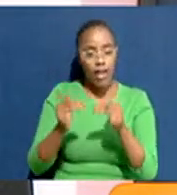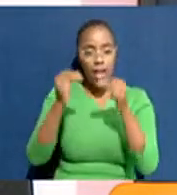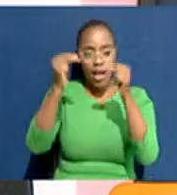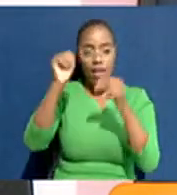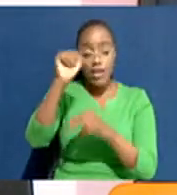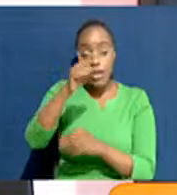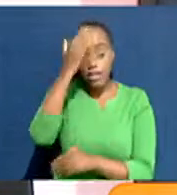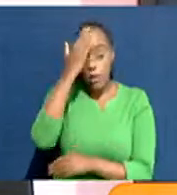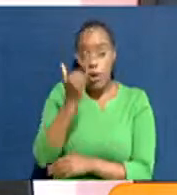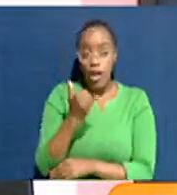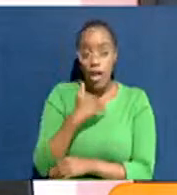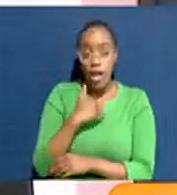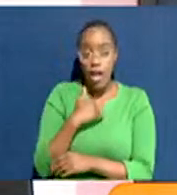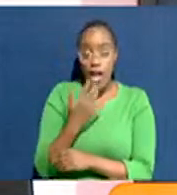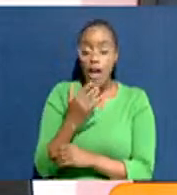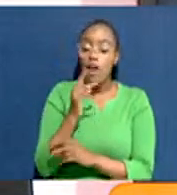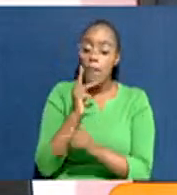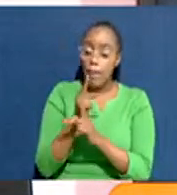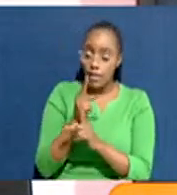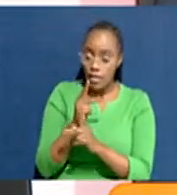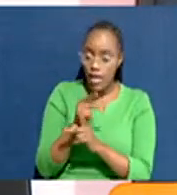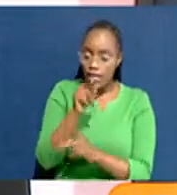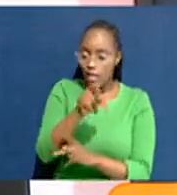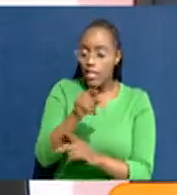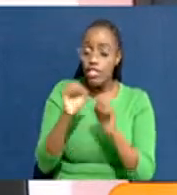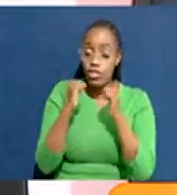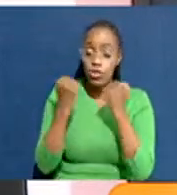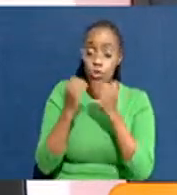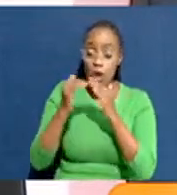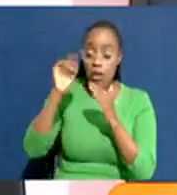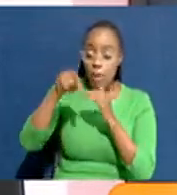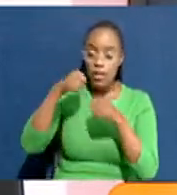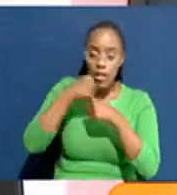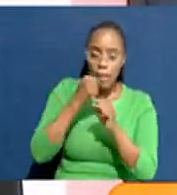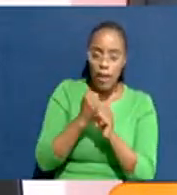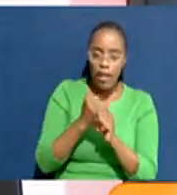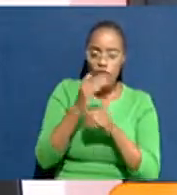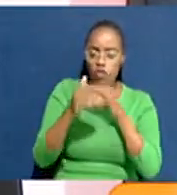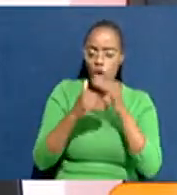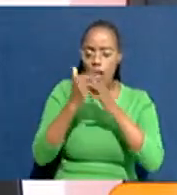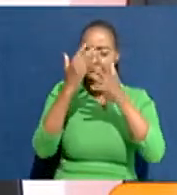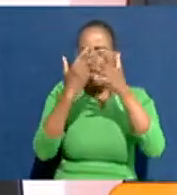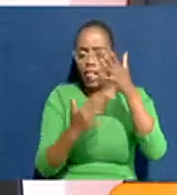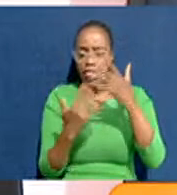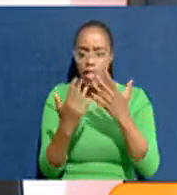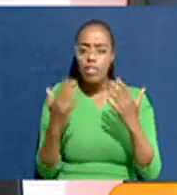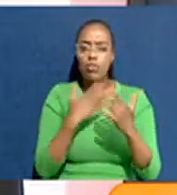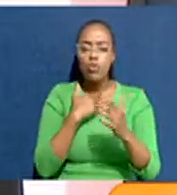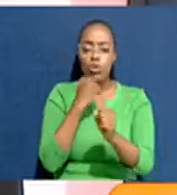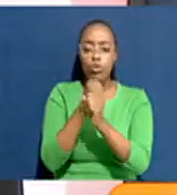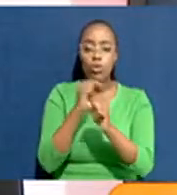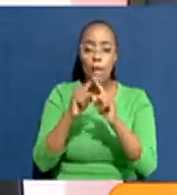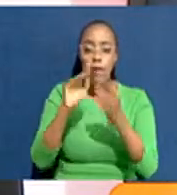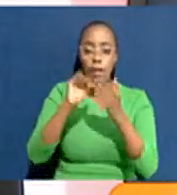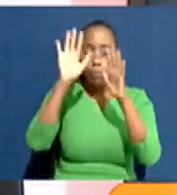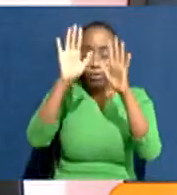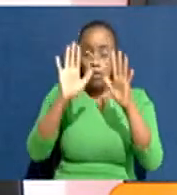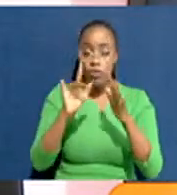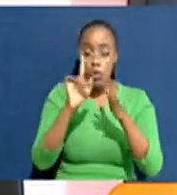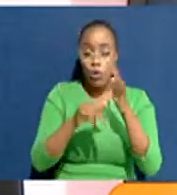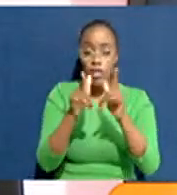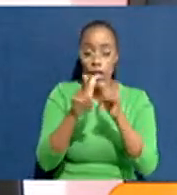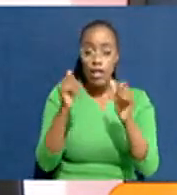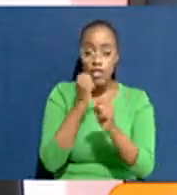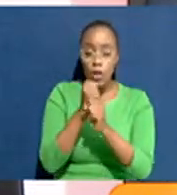Yeah. Because there is a maintenance factor of that social housing. There is all these things that you want to do. But most importantly, let us